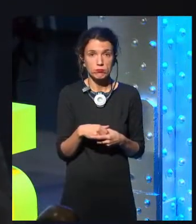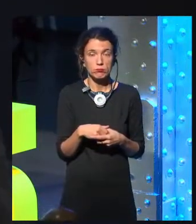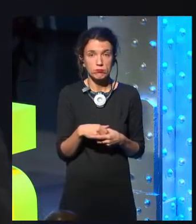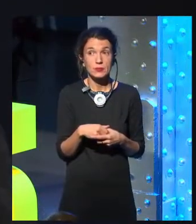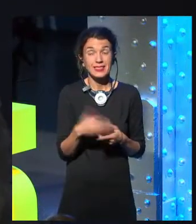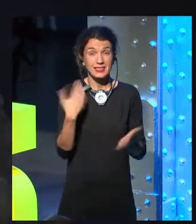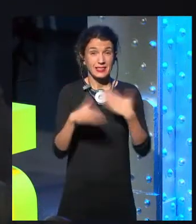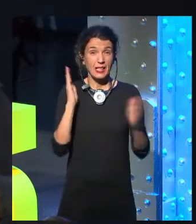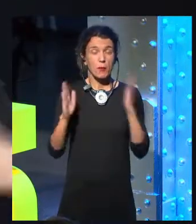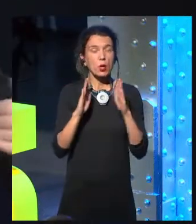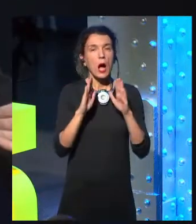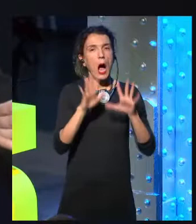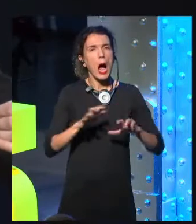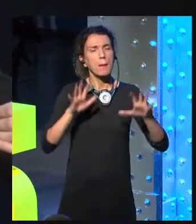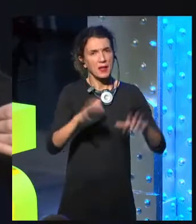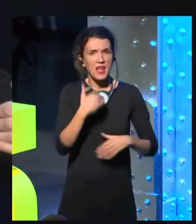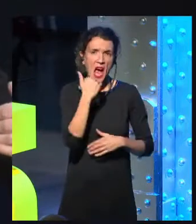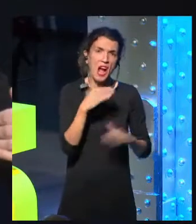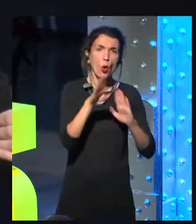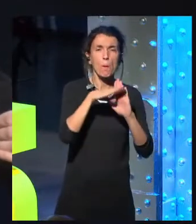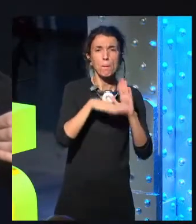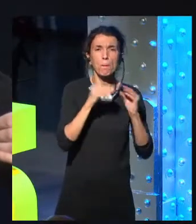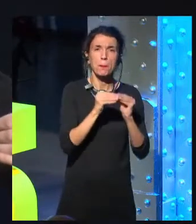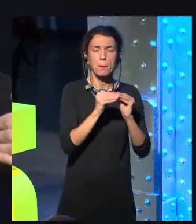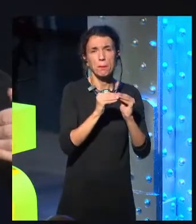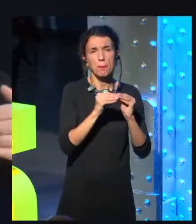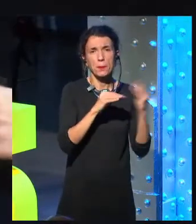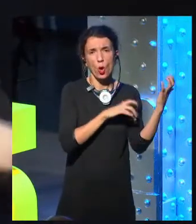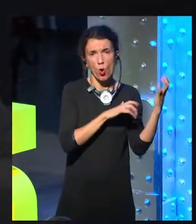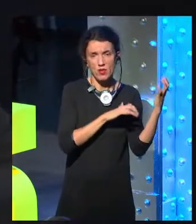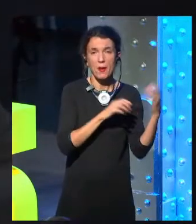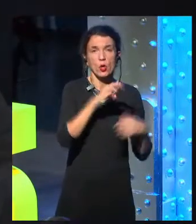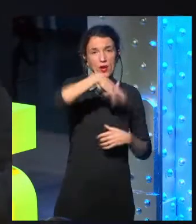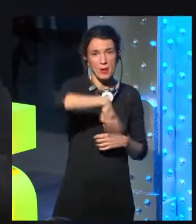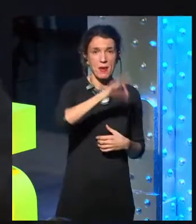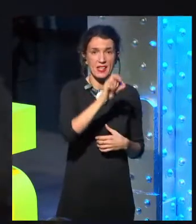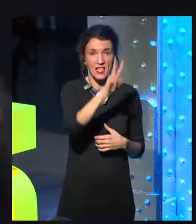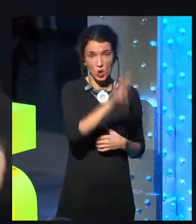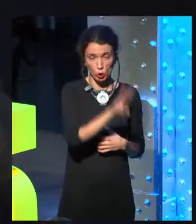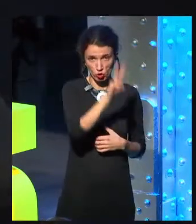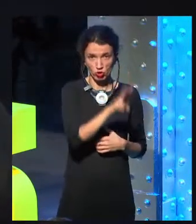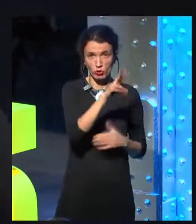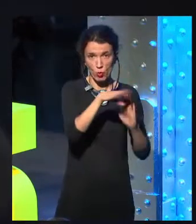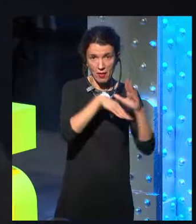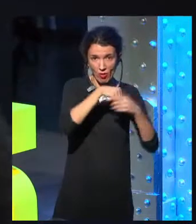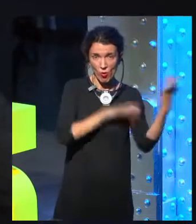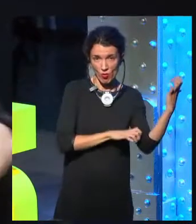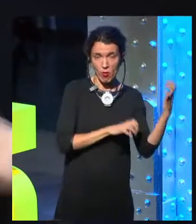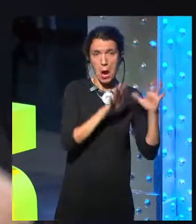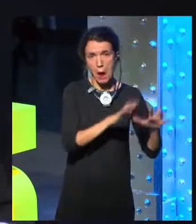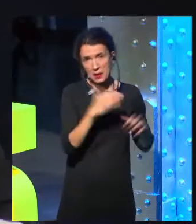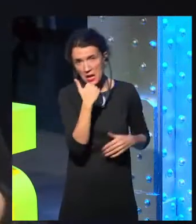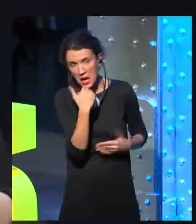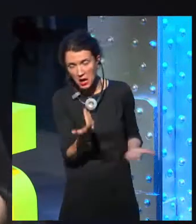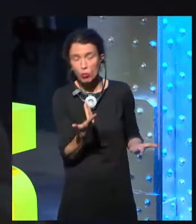was tough to get into the computer. So right now, we think, oh, my kid is smart and knows how to